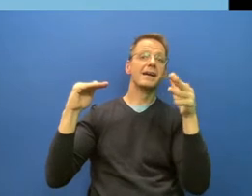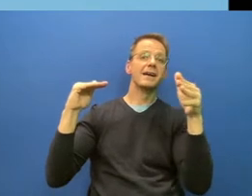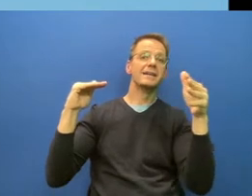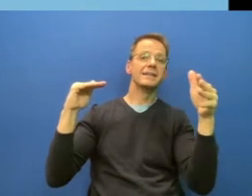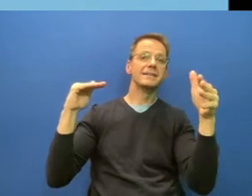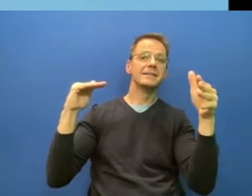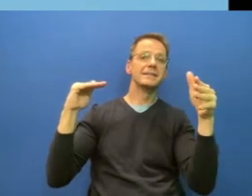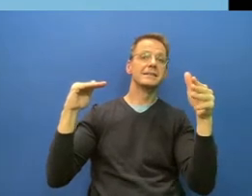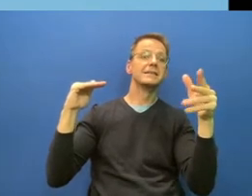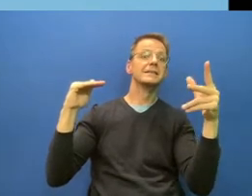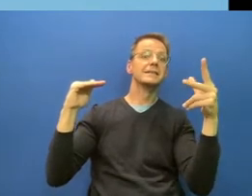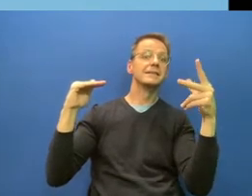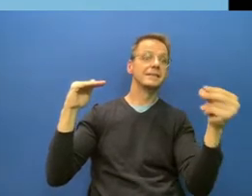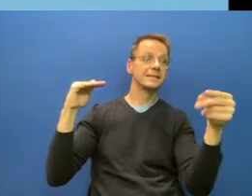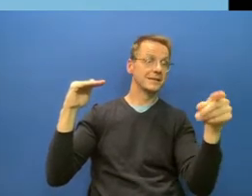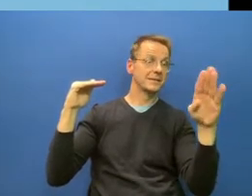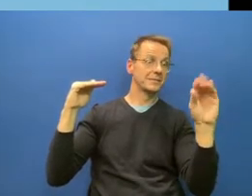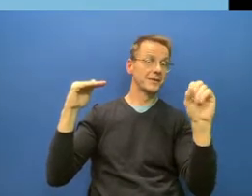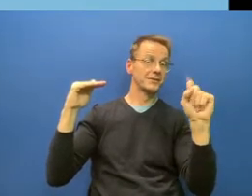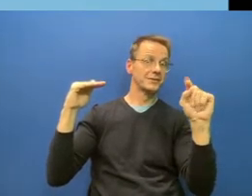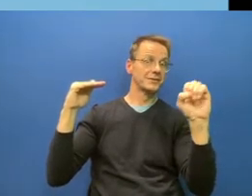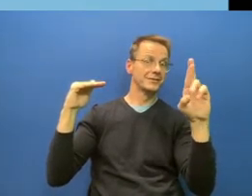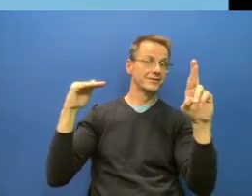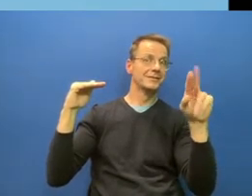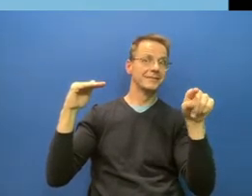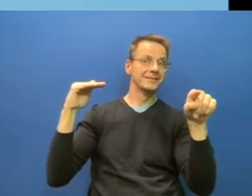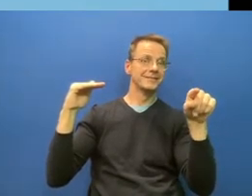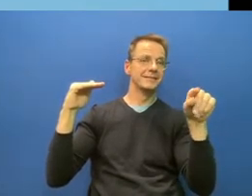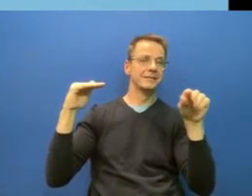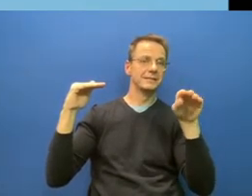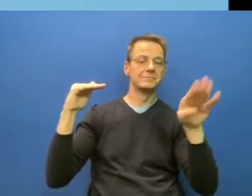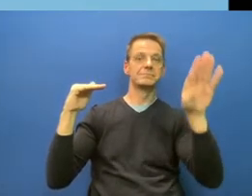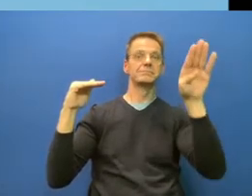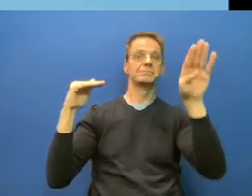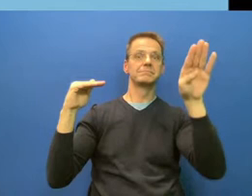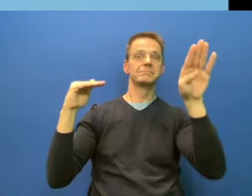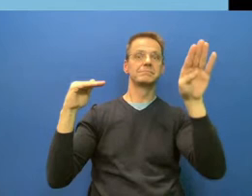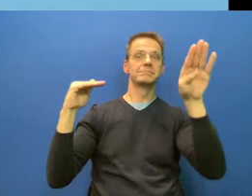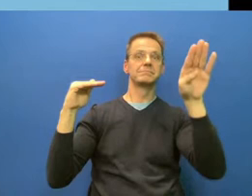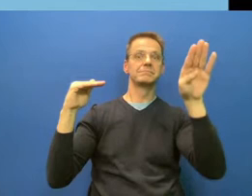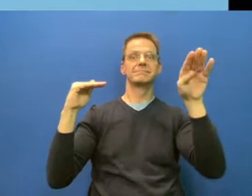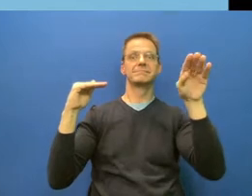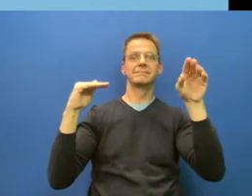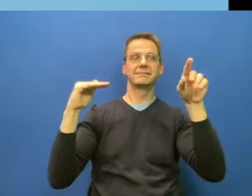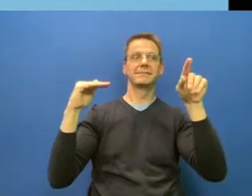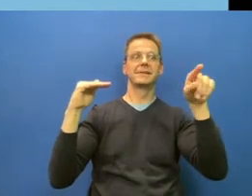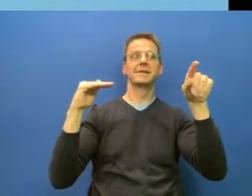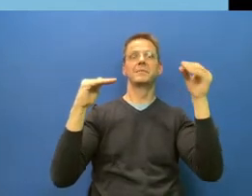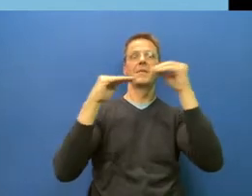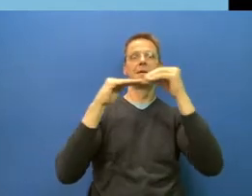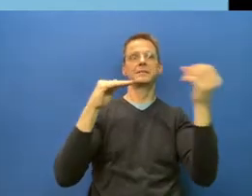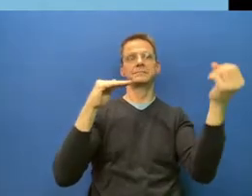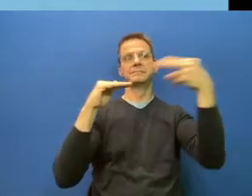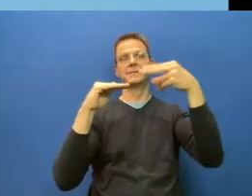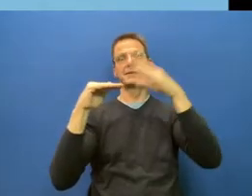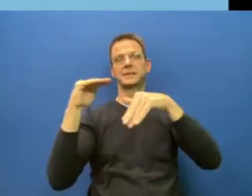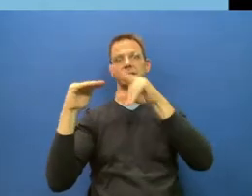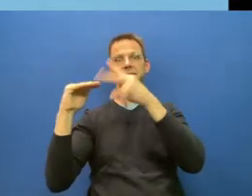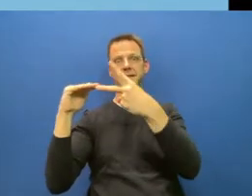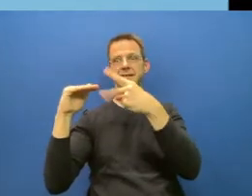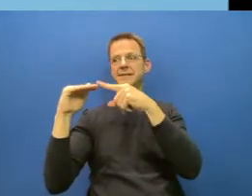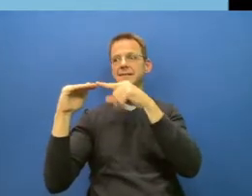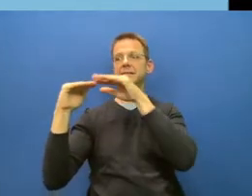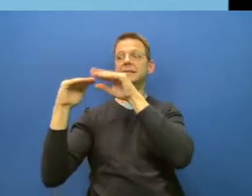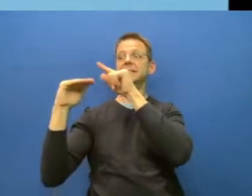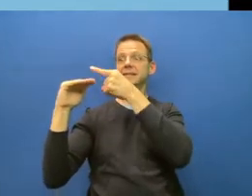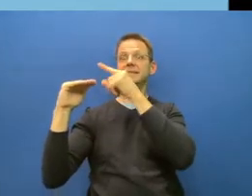than it was after the second shot. So it's not just putting us again on the level we've been before, but most people get